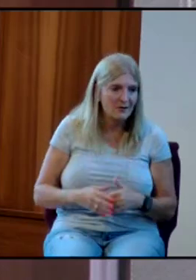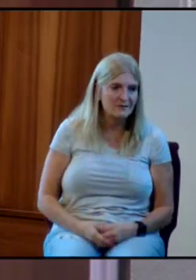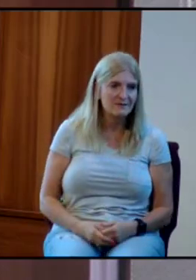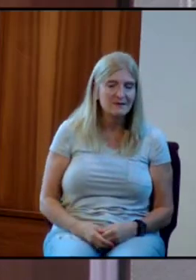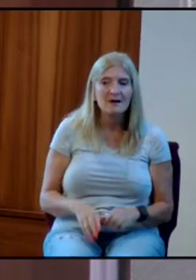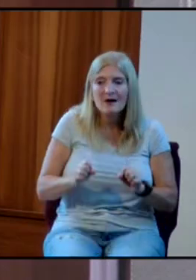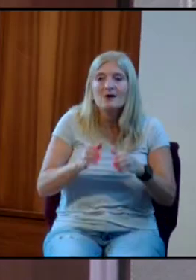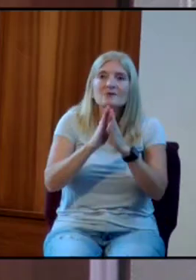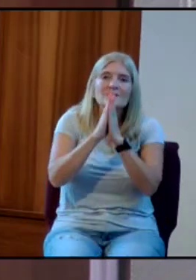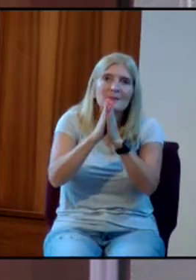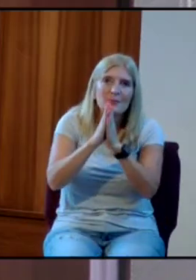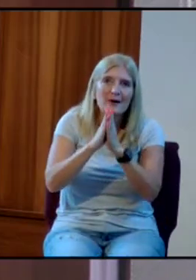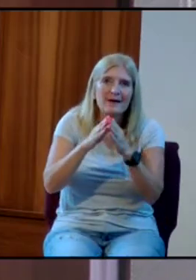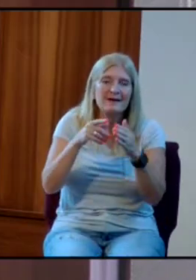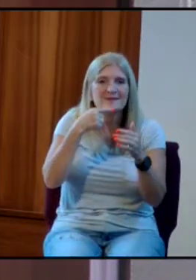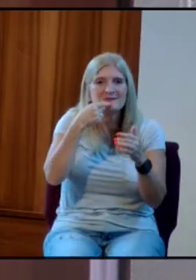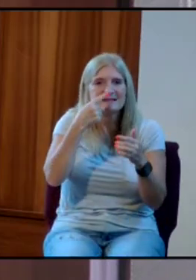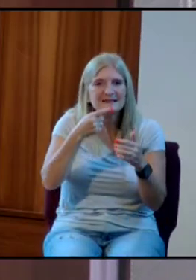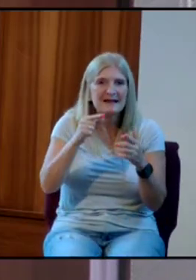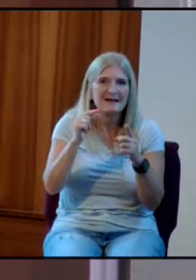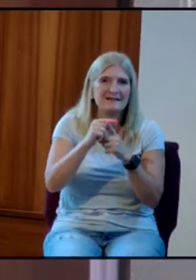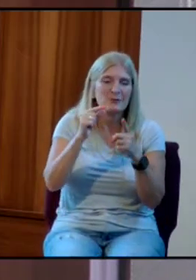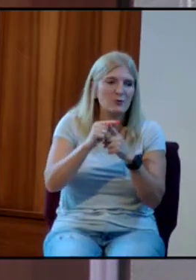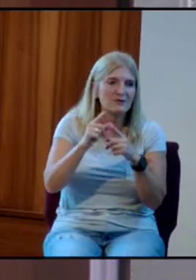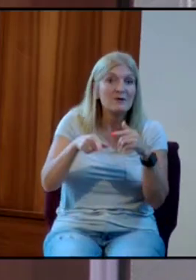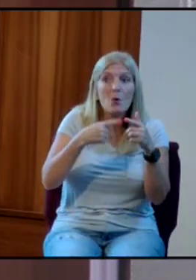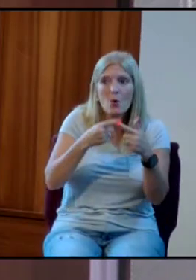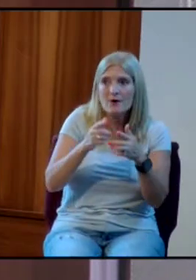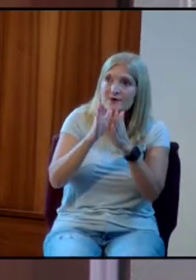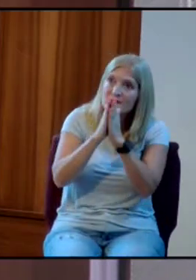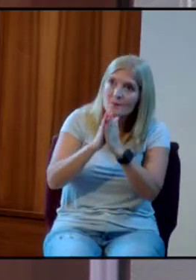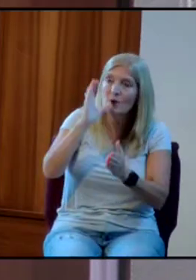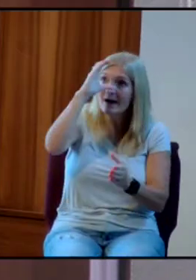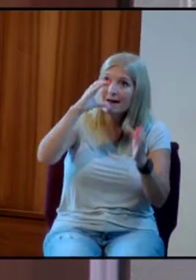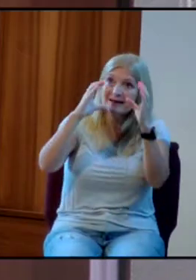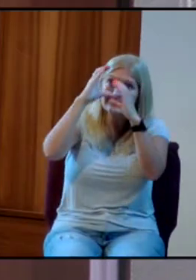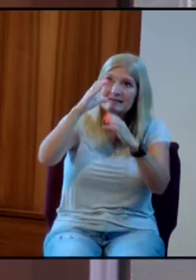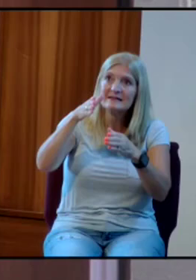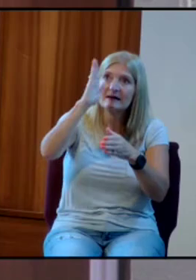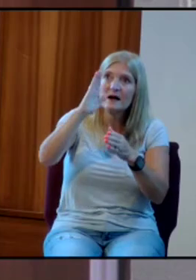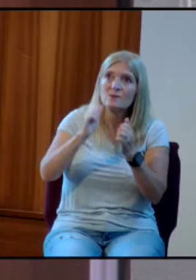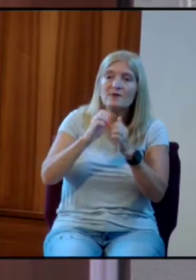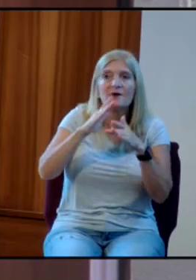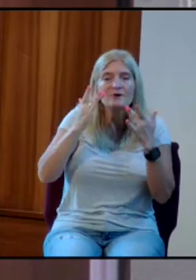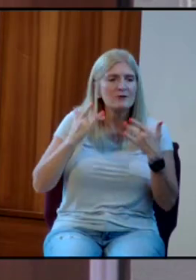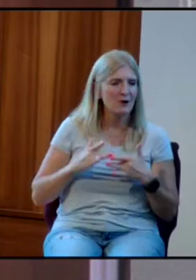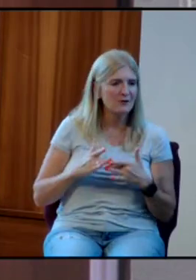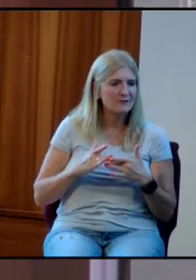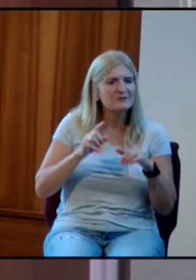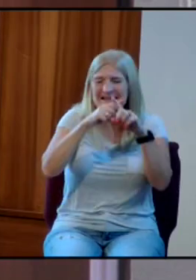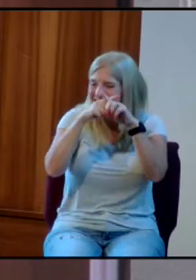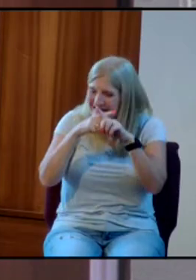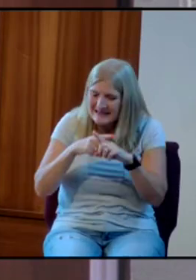pray and not seek God with all your heart, or you can pray and seek God with all your heart. Do you see?